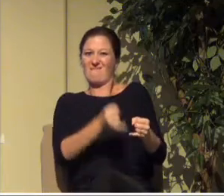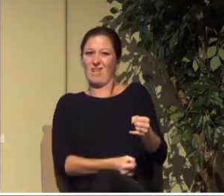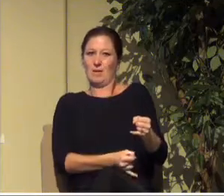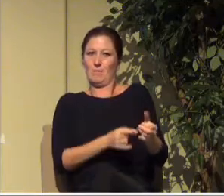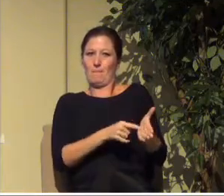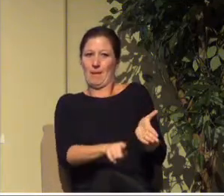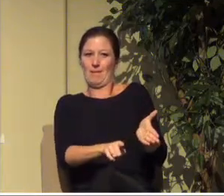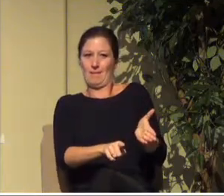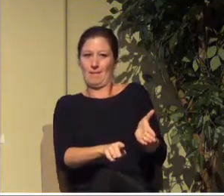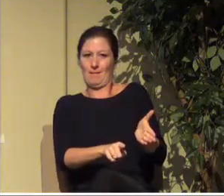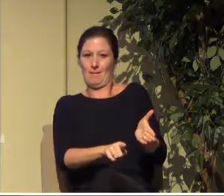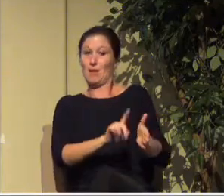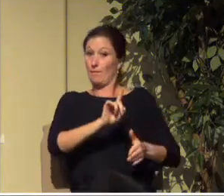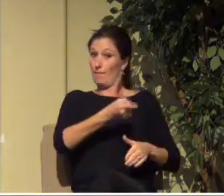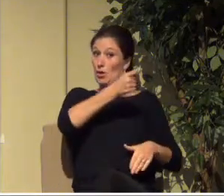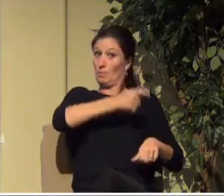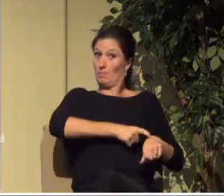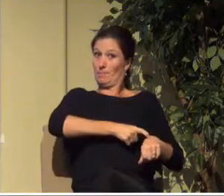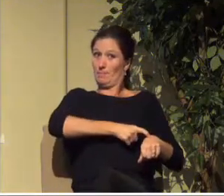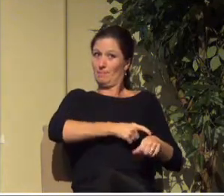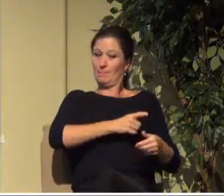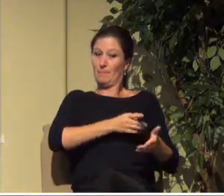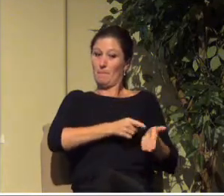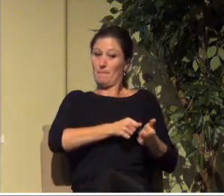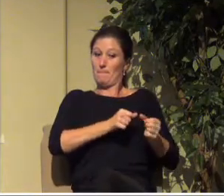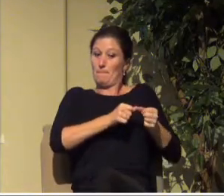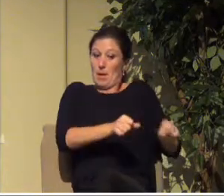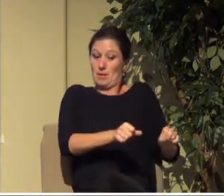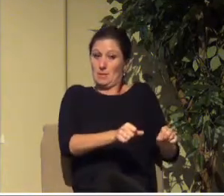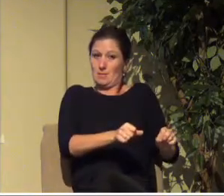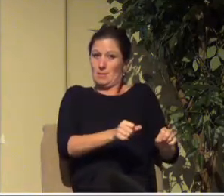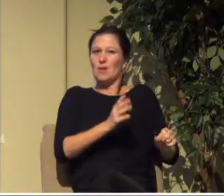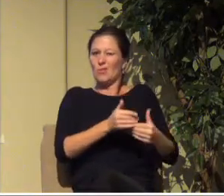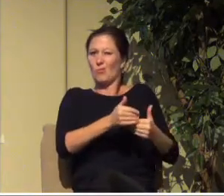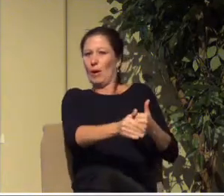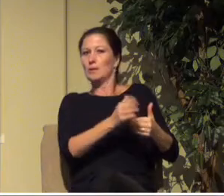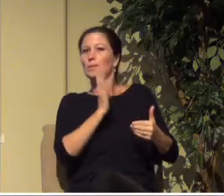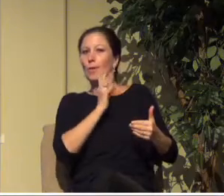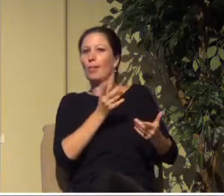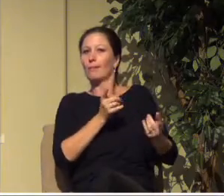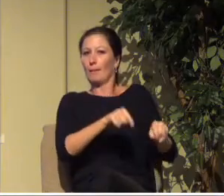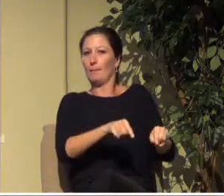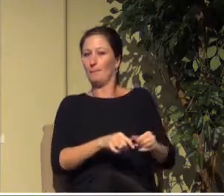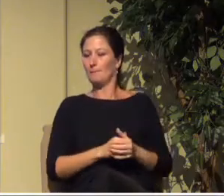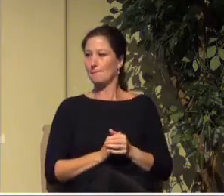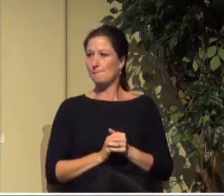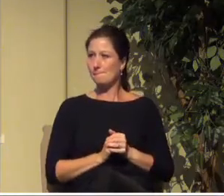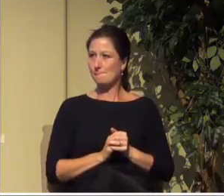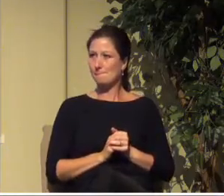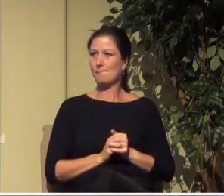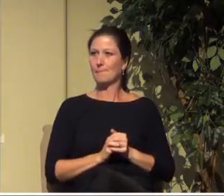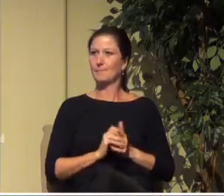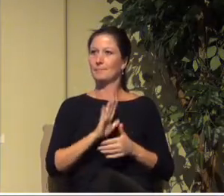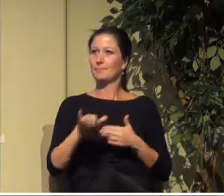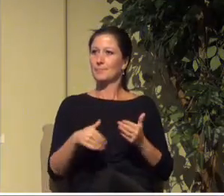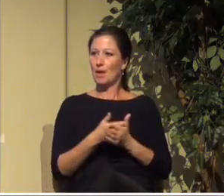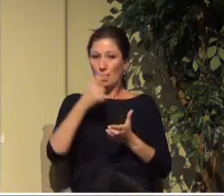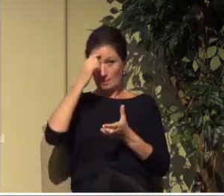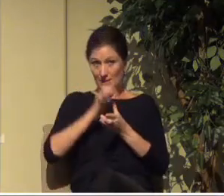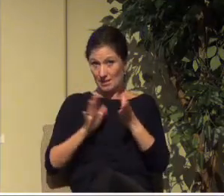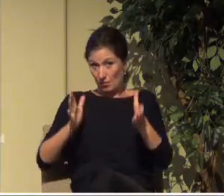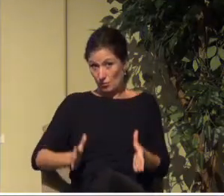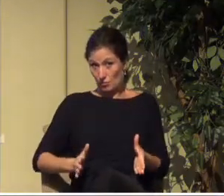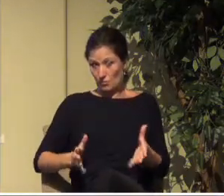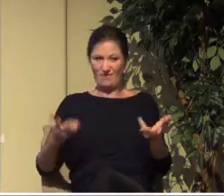rest is coming The Holy Spirit is our guarantee The fact that all believers have the Holy Spirit living within them